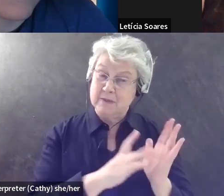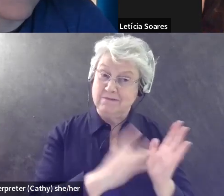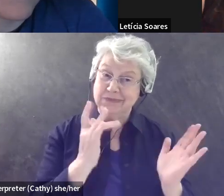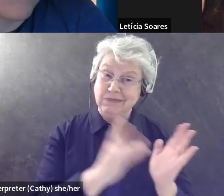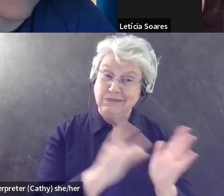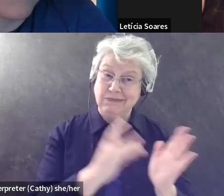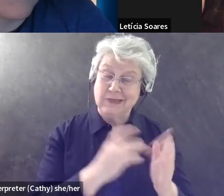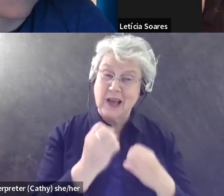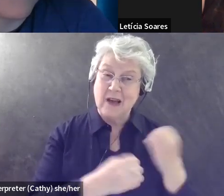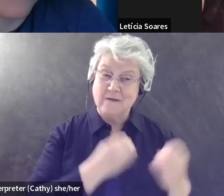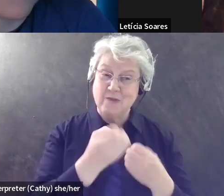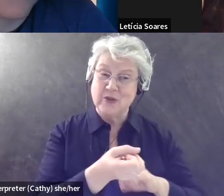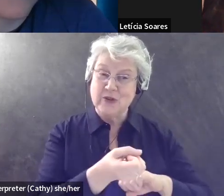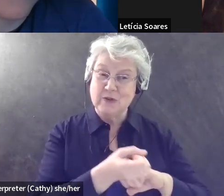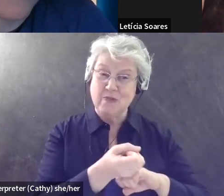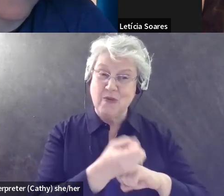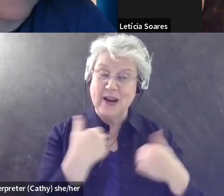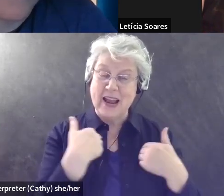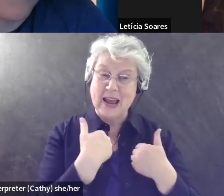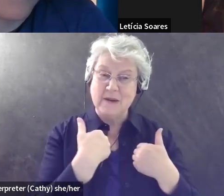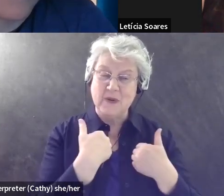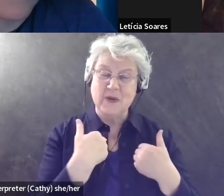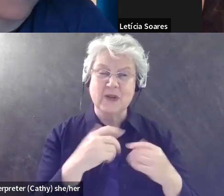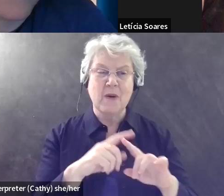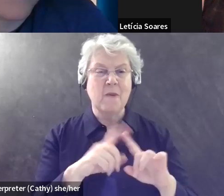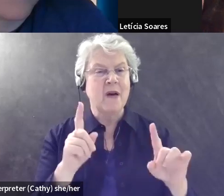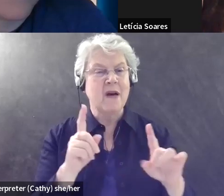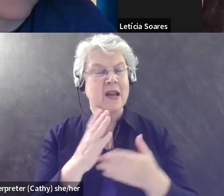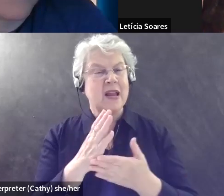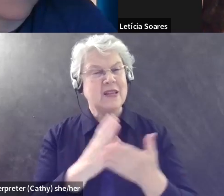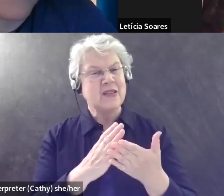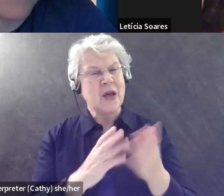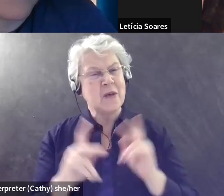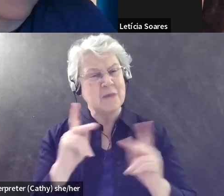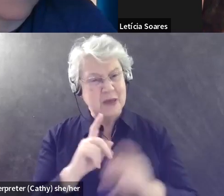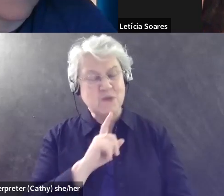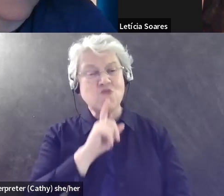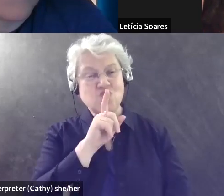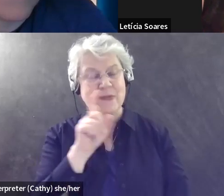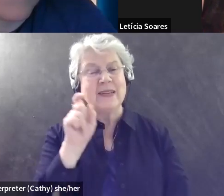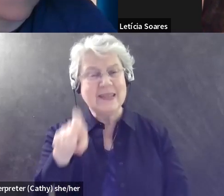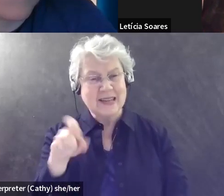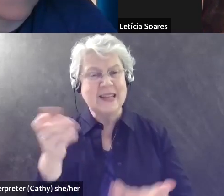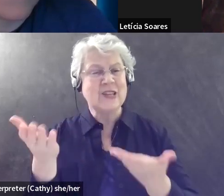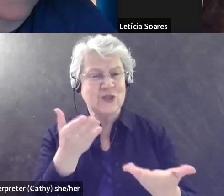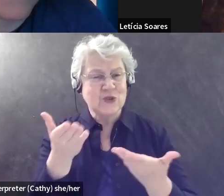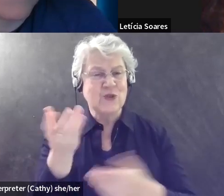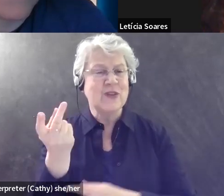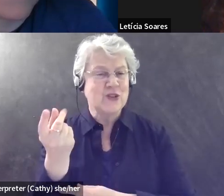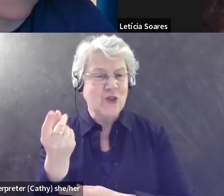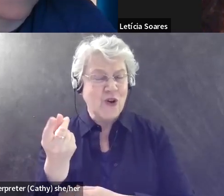emotional support animals, but some people do need service dogs for